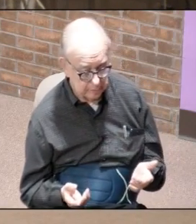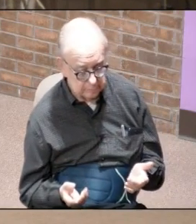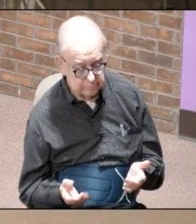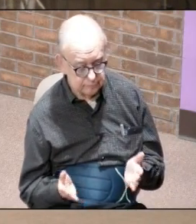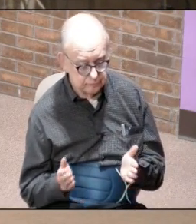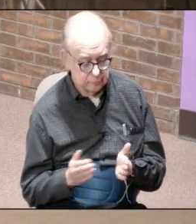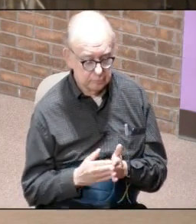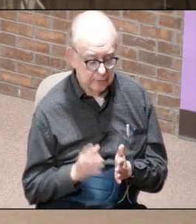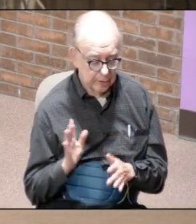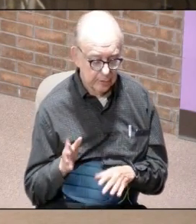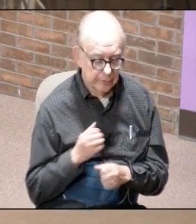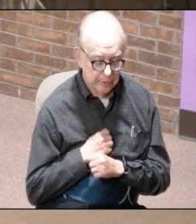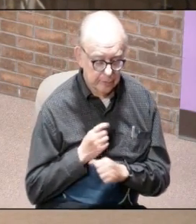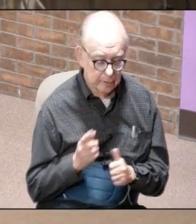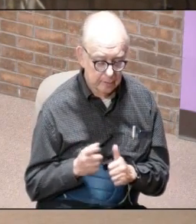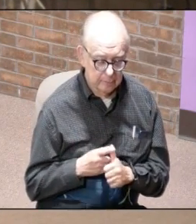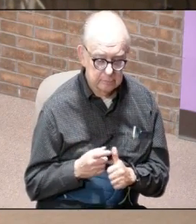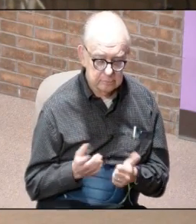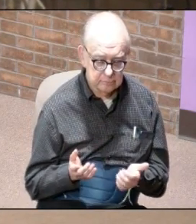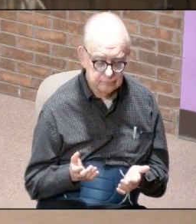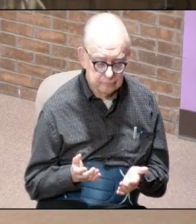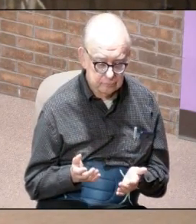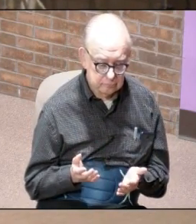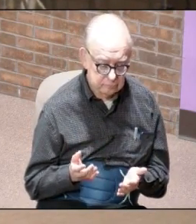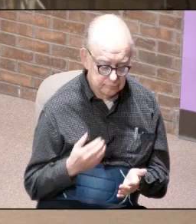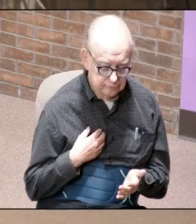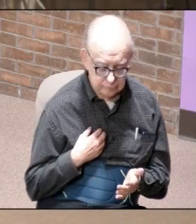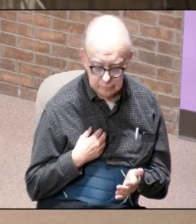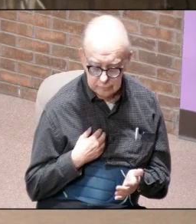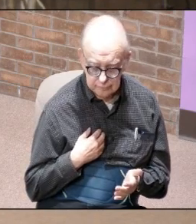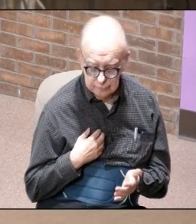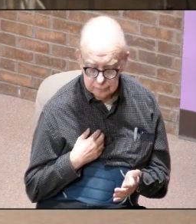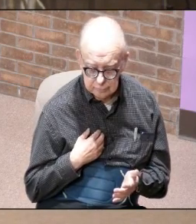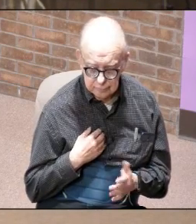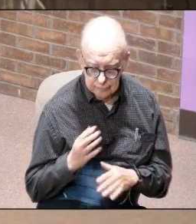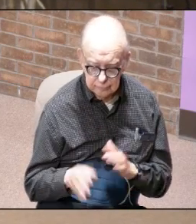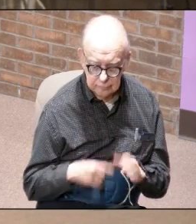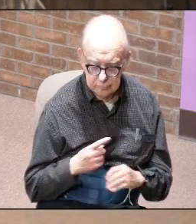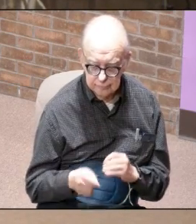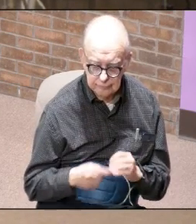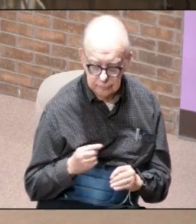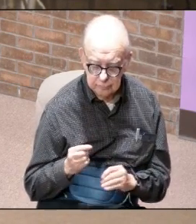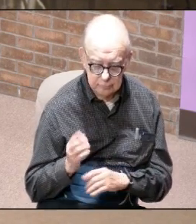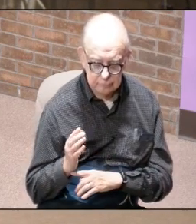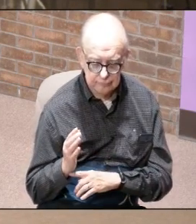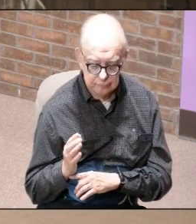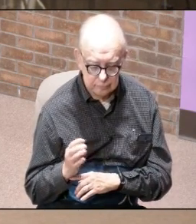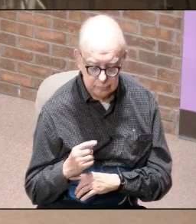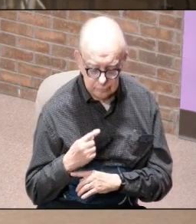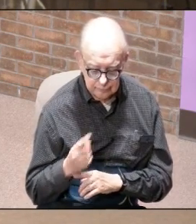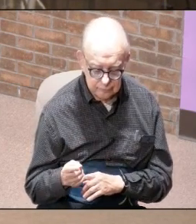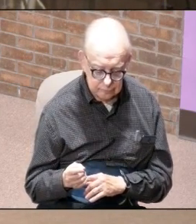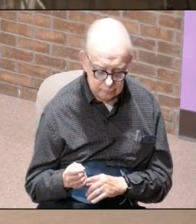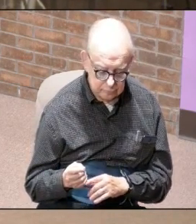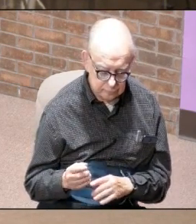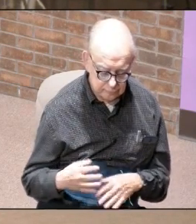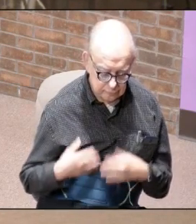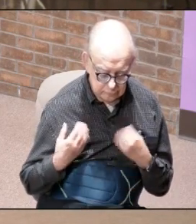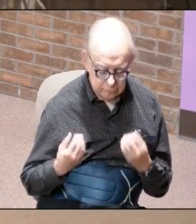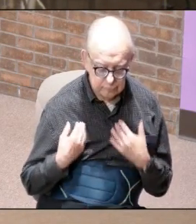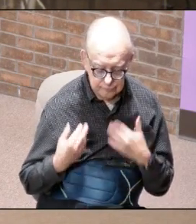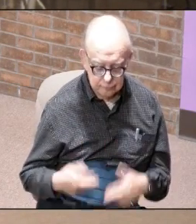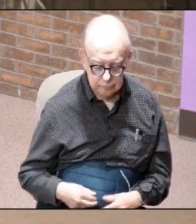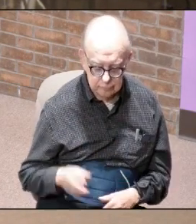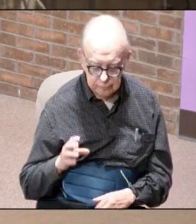back to your first love and so here we go so he says and I walked among the lampstands and it says dressed in a